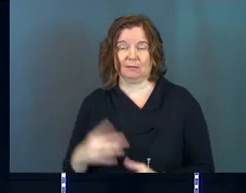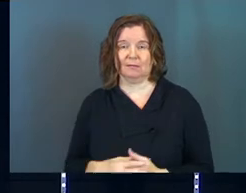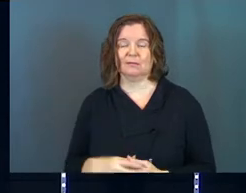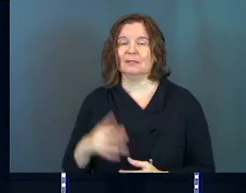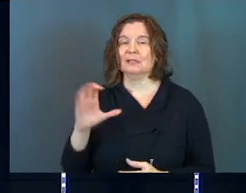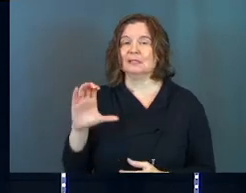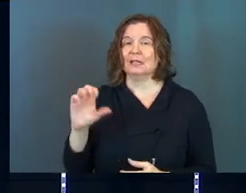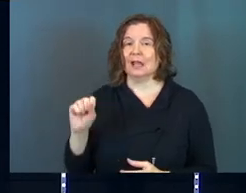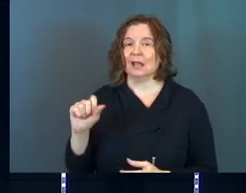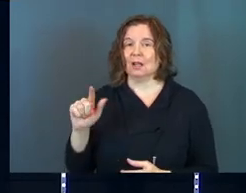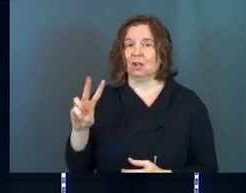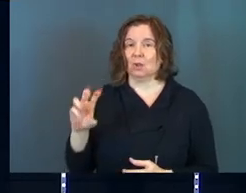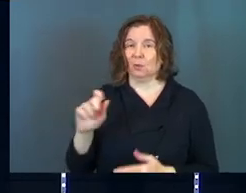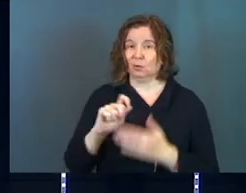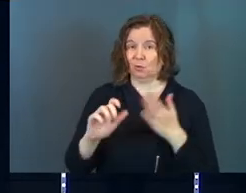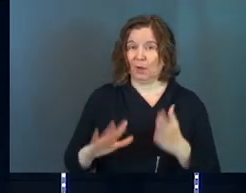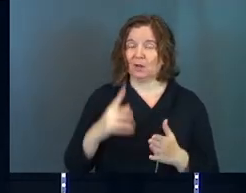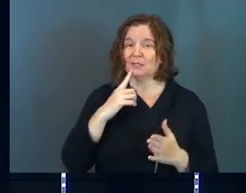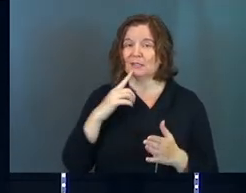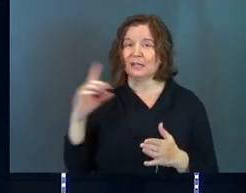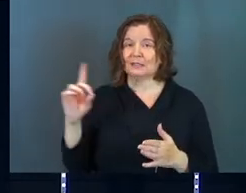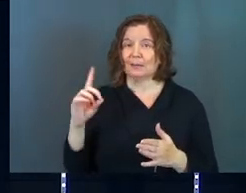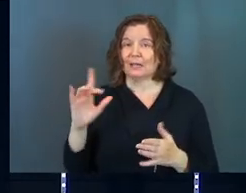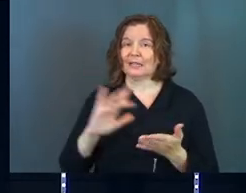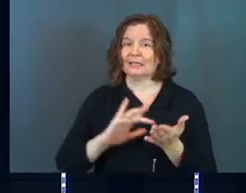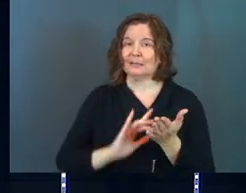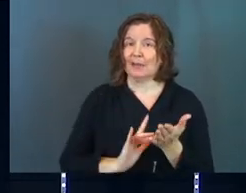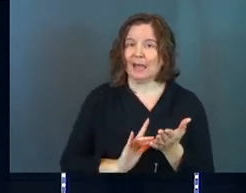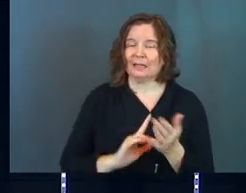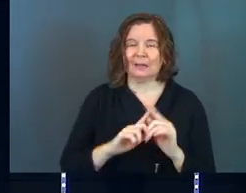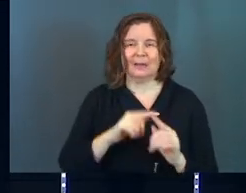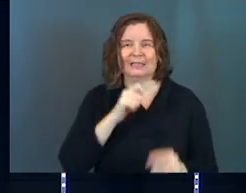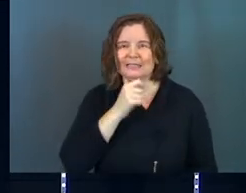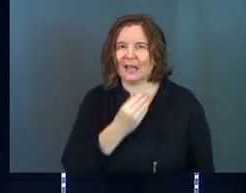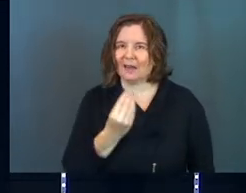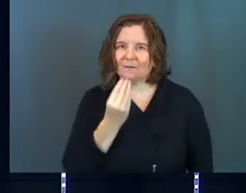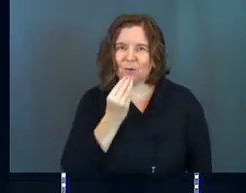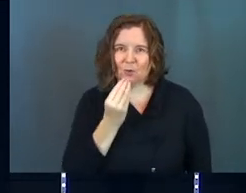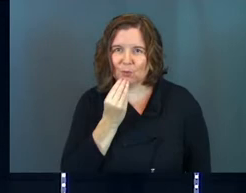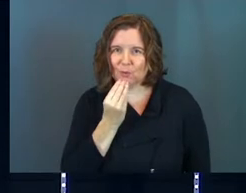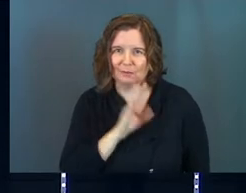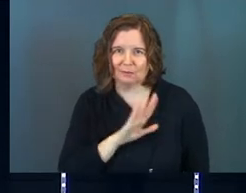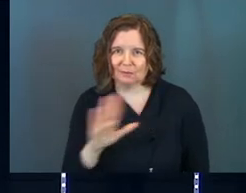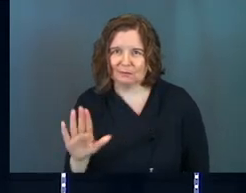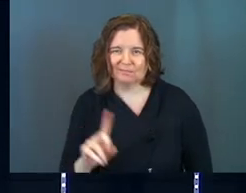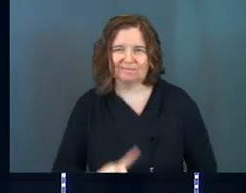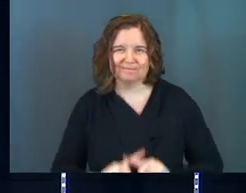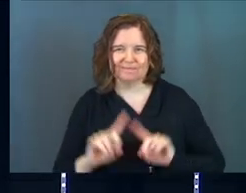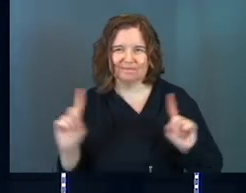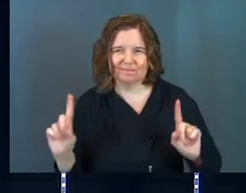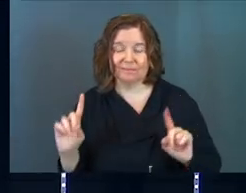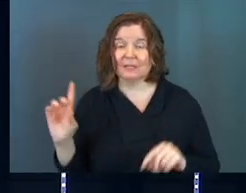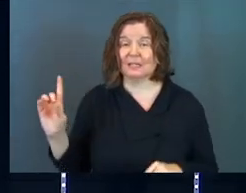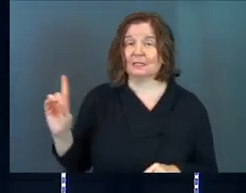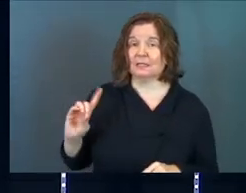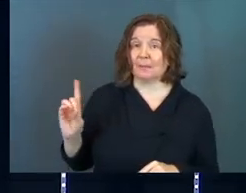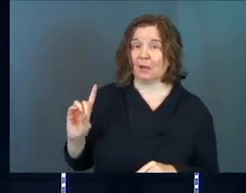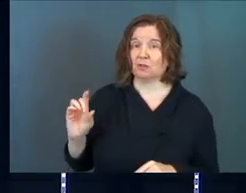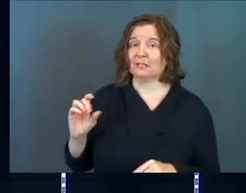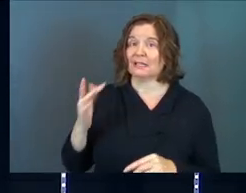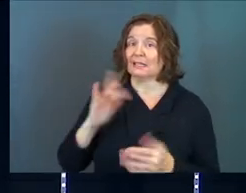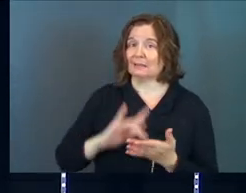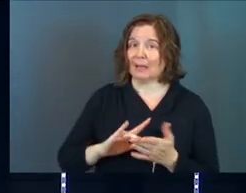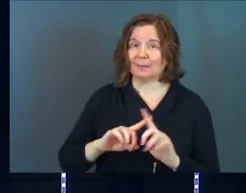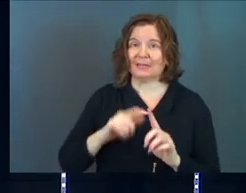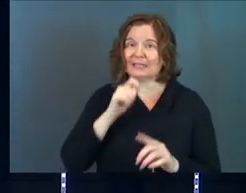C.S. Lewis said, democracy is medicine, but it's not food. Democracy is medicine, but